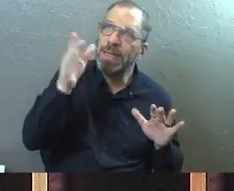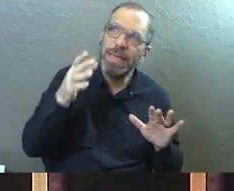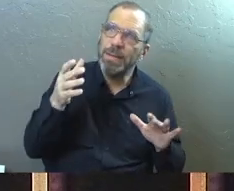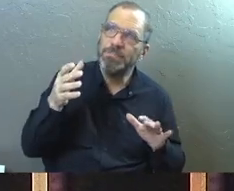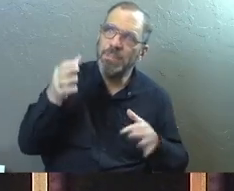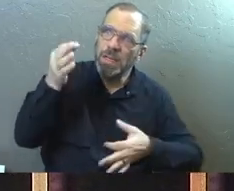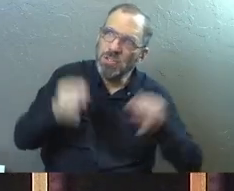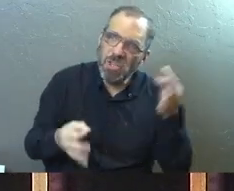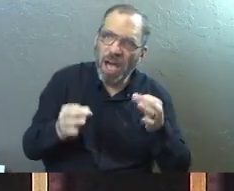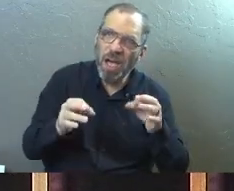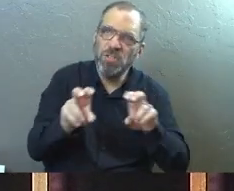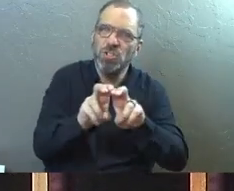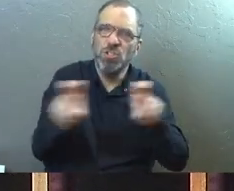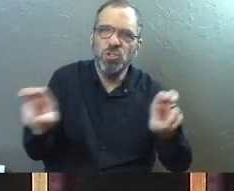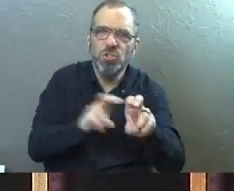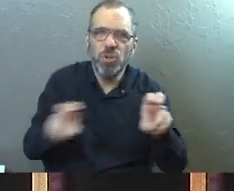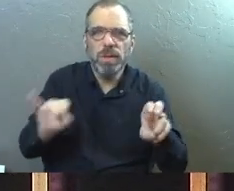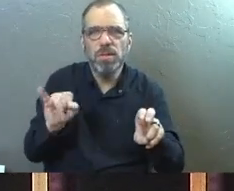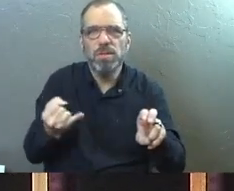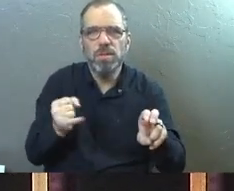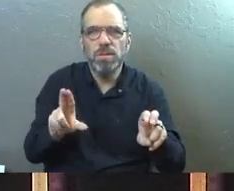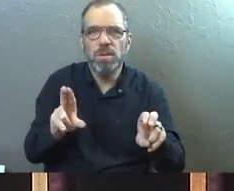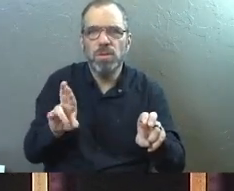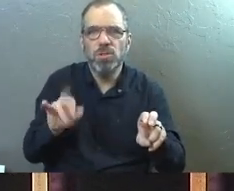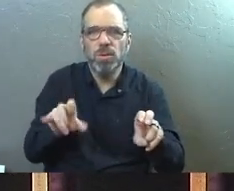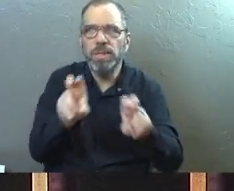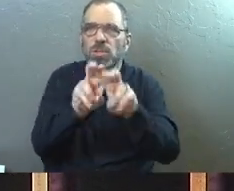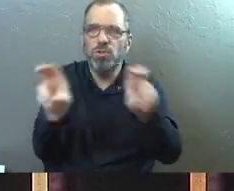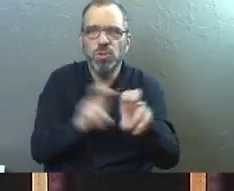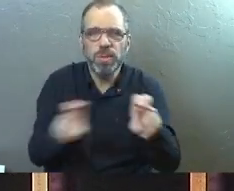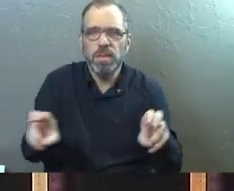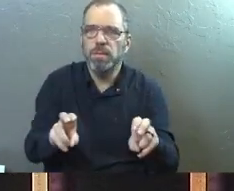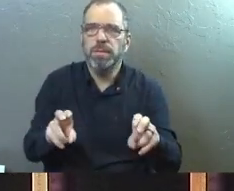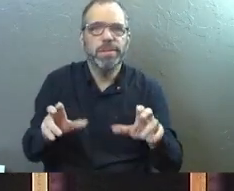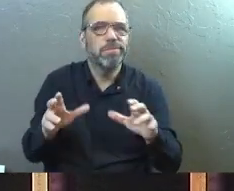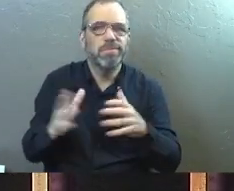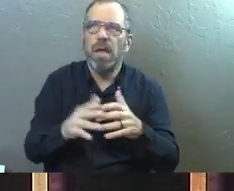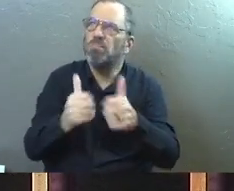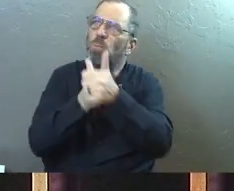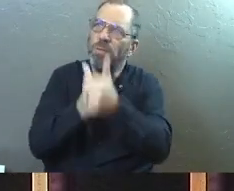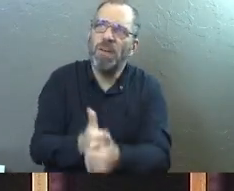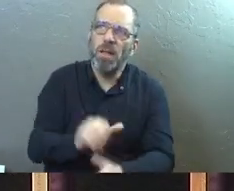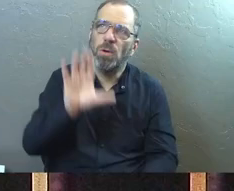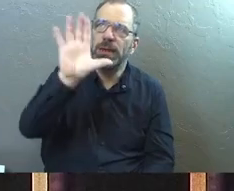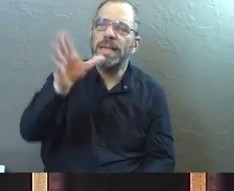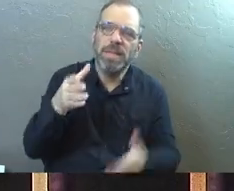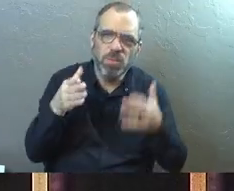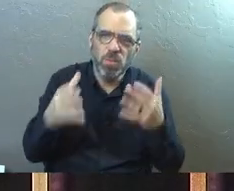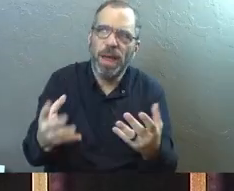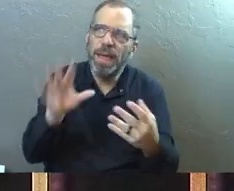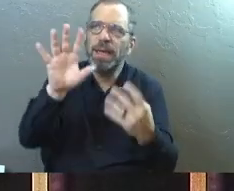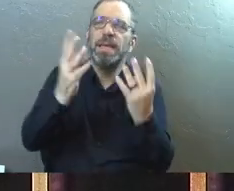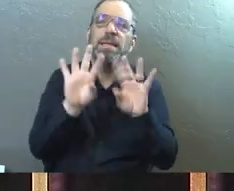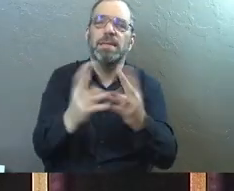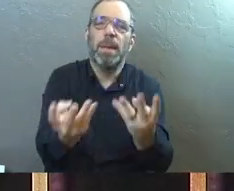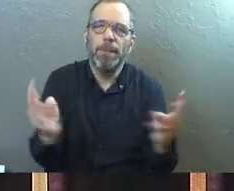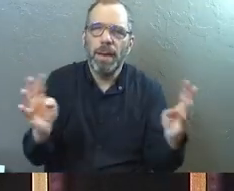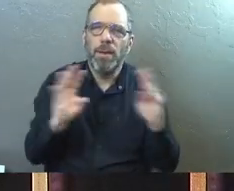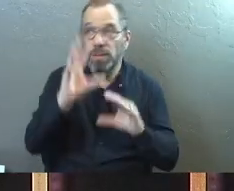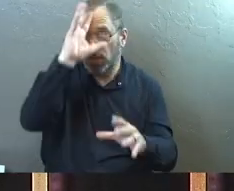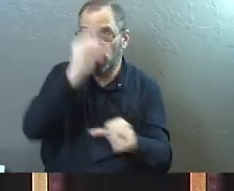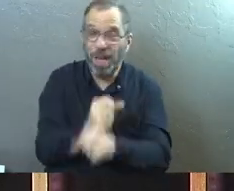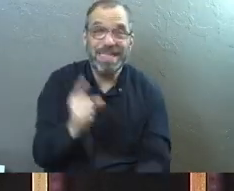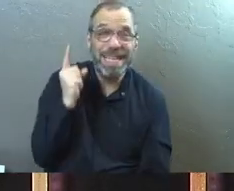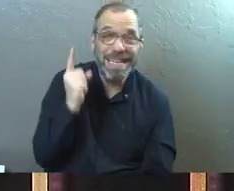judge. let him be jury. We let him be Lord over it all. We follow his barriers and his way and we trust him.